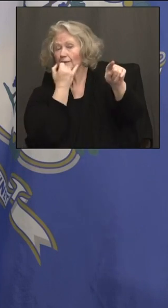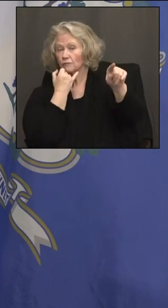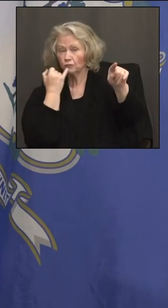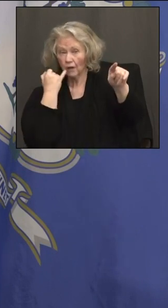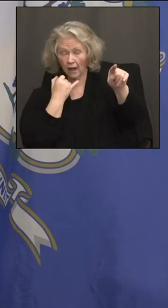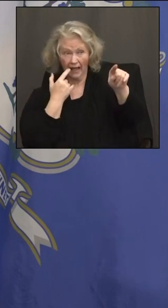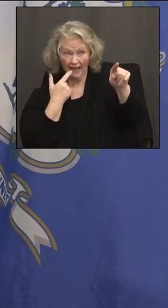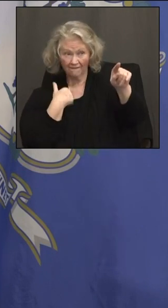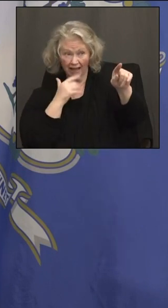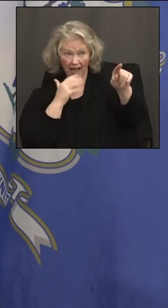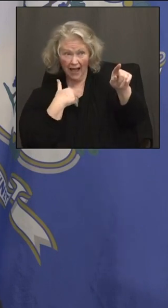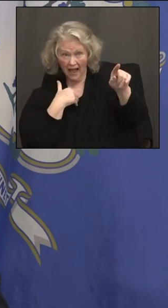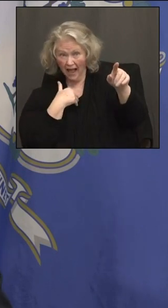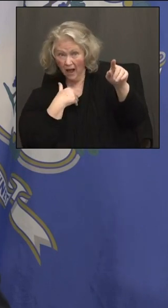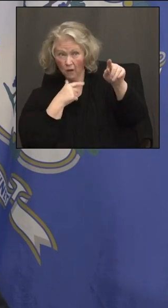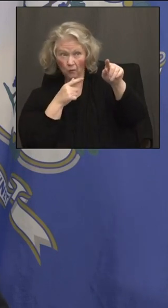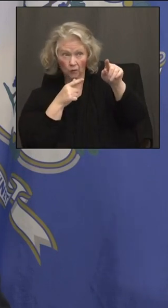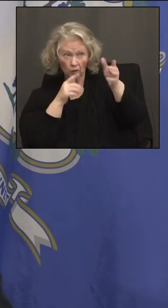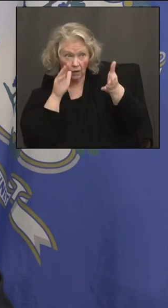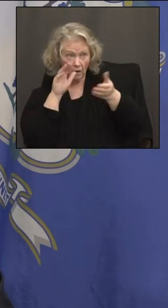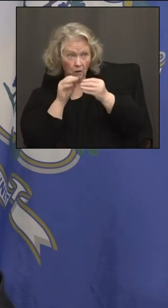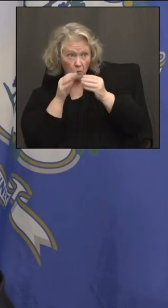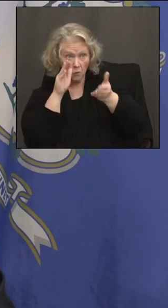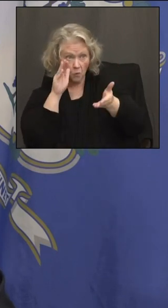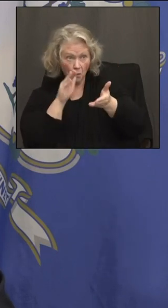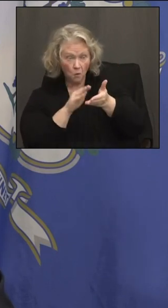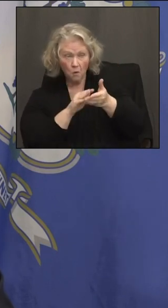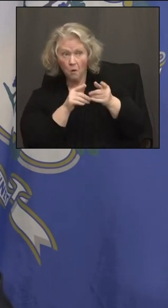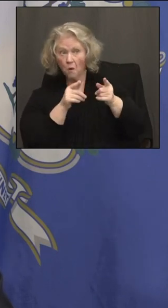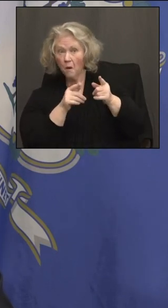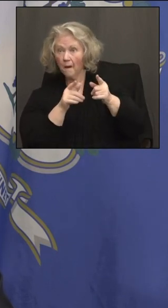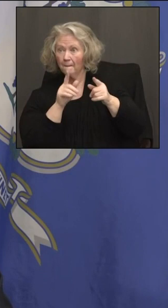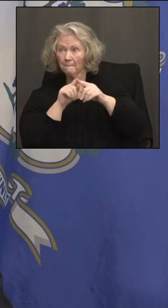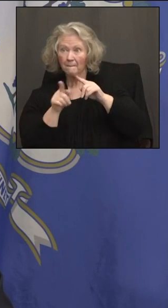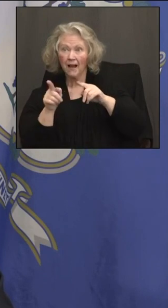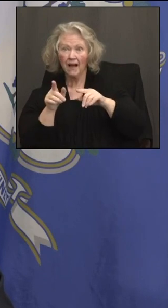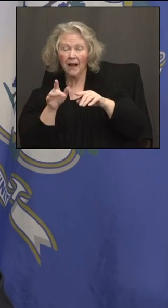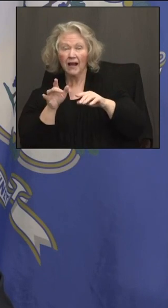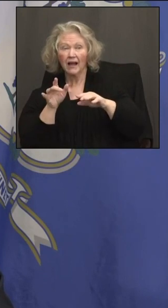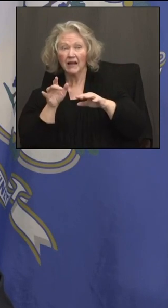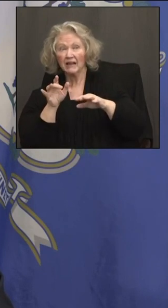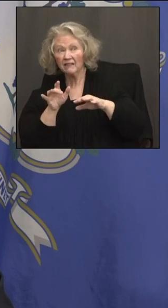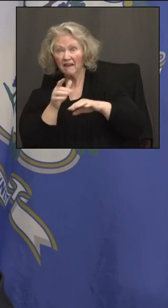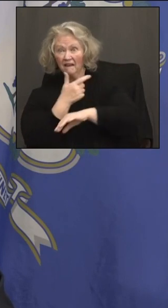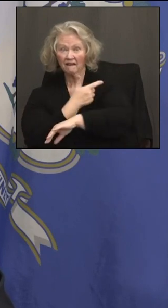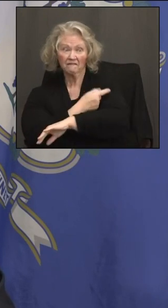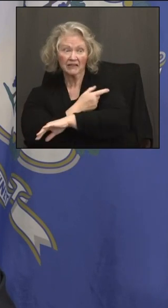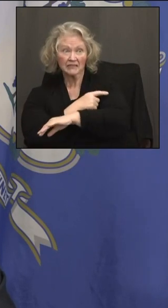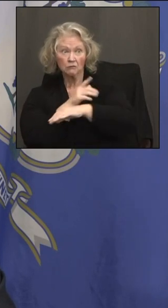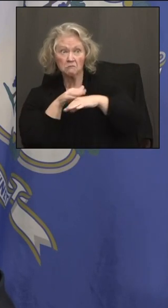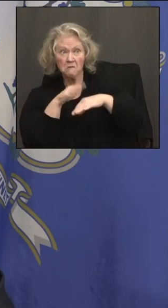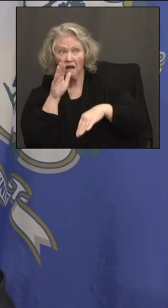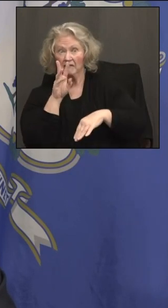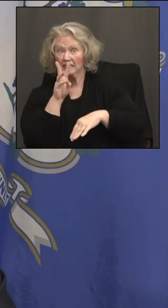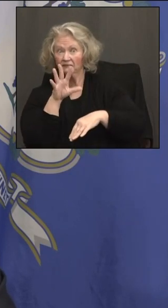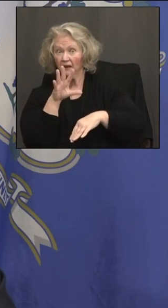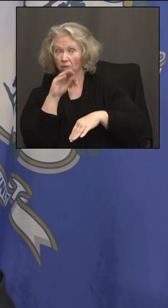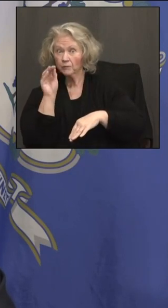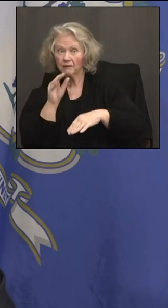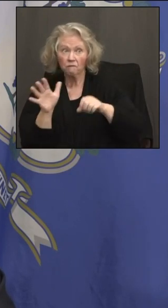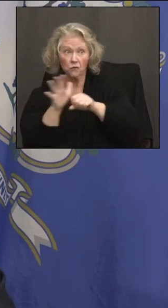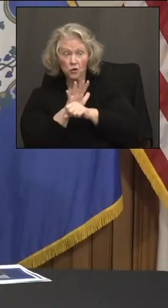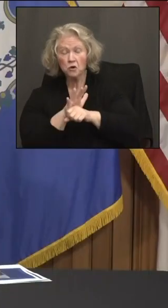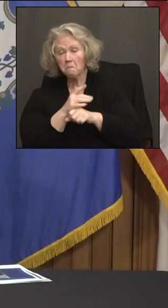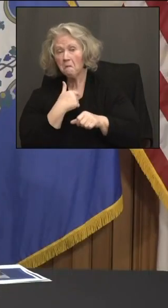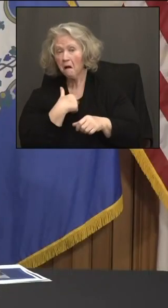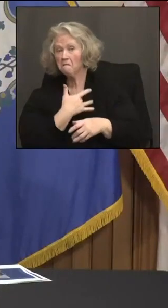it is in Israel, and I see the vaccinations pop up past 65 percent, I'll feel pretty confident. Thank you.